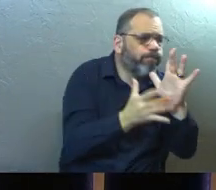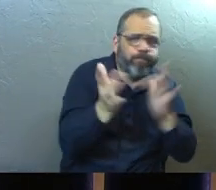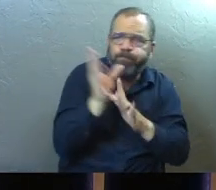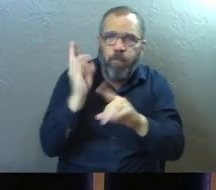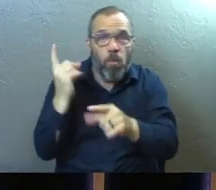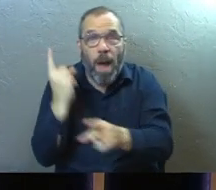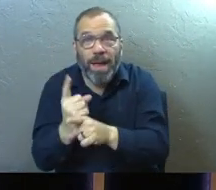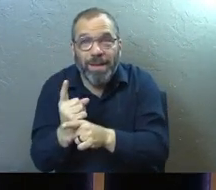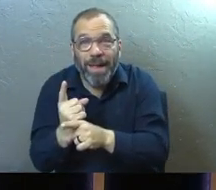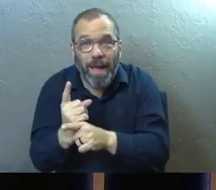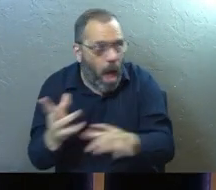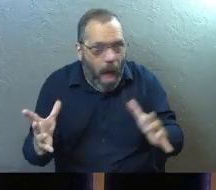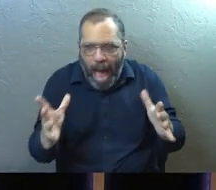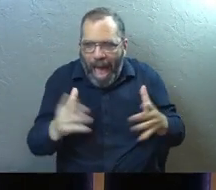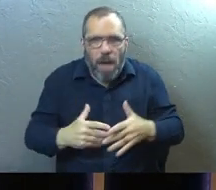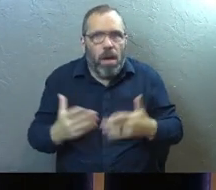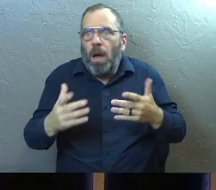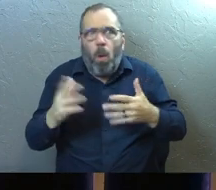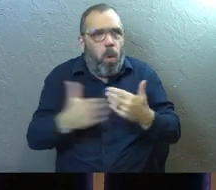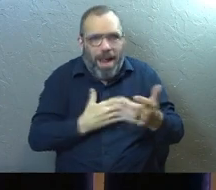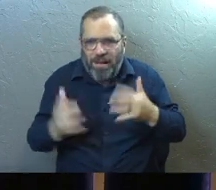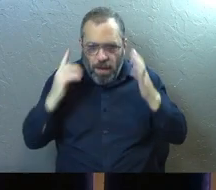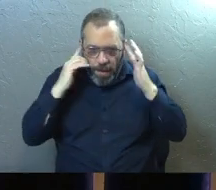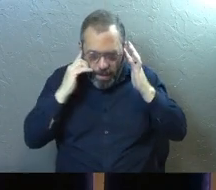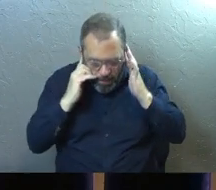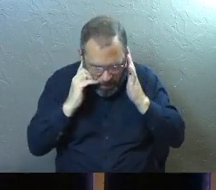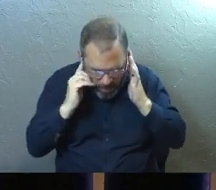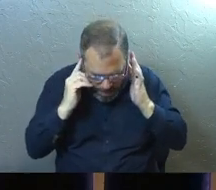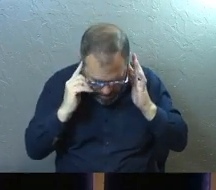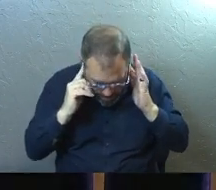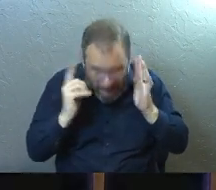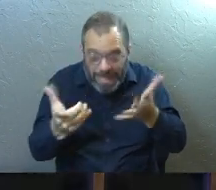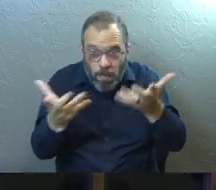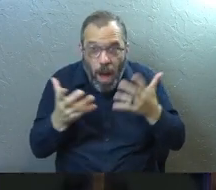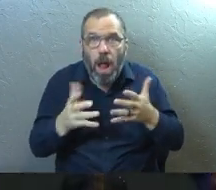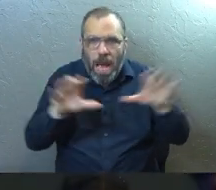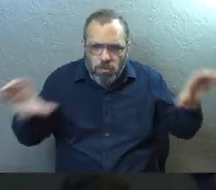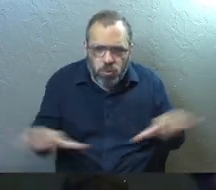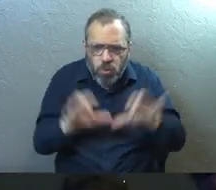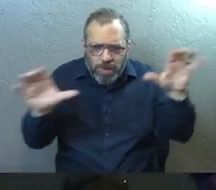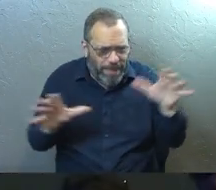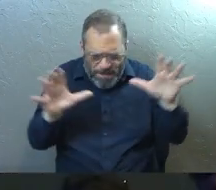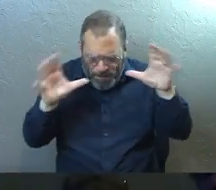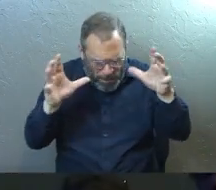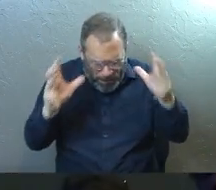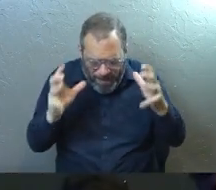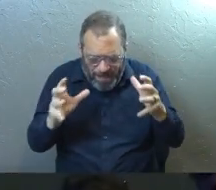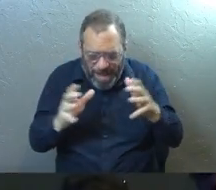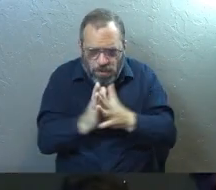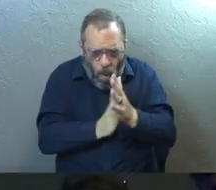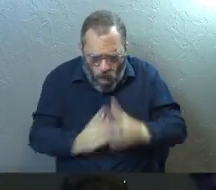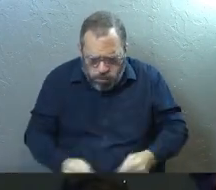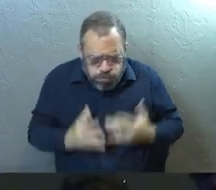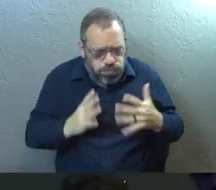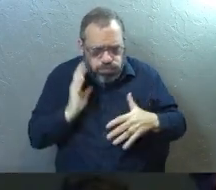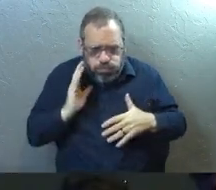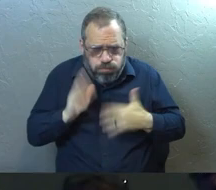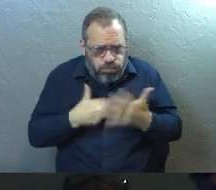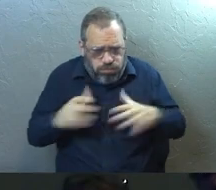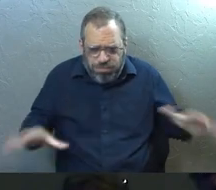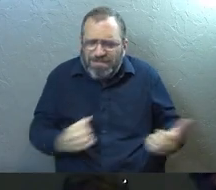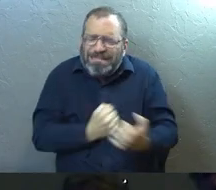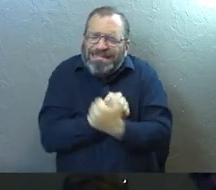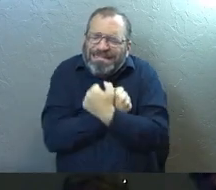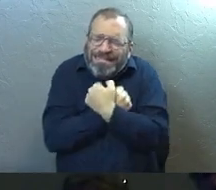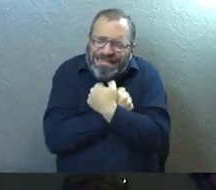Jesus, right? Like, and I was giving him anything that he wanted and I'd do anything for him. And there was just this rush of all of this stuff and I